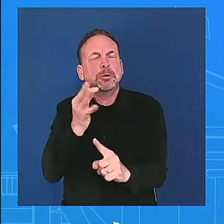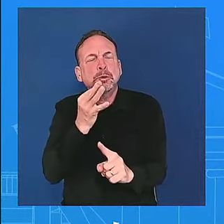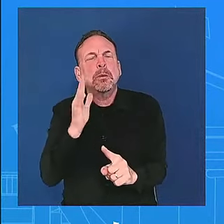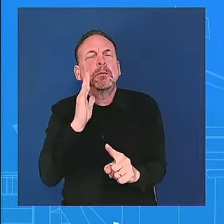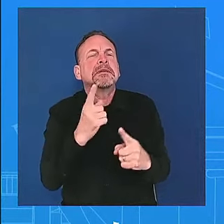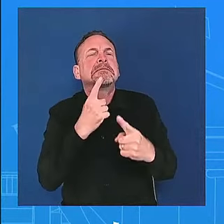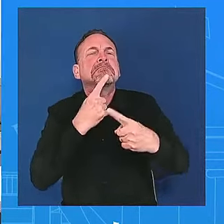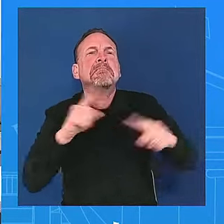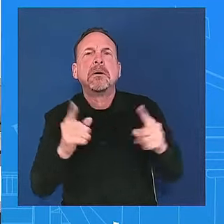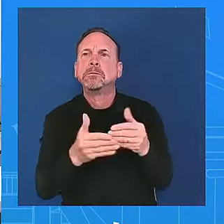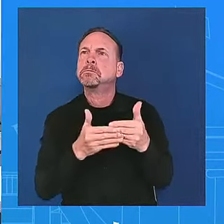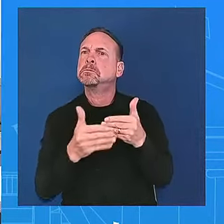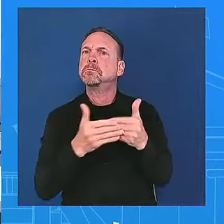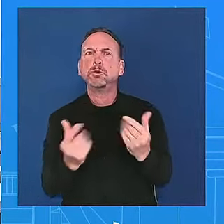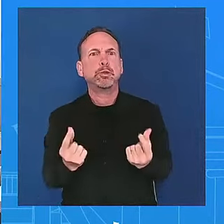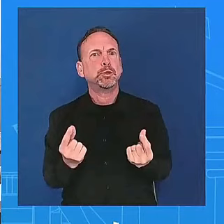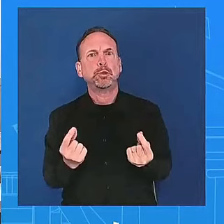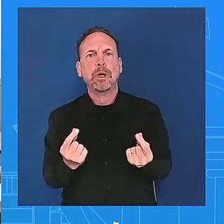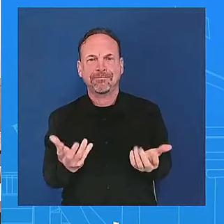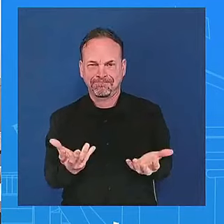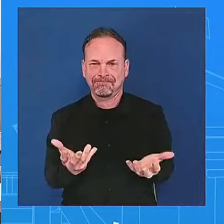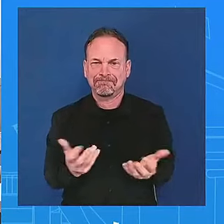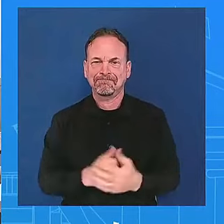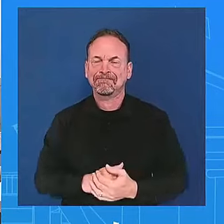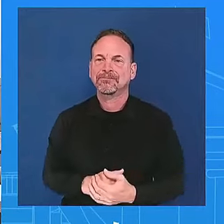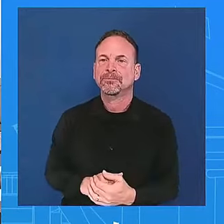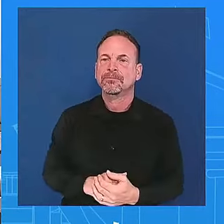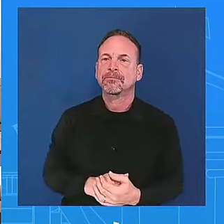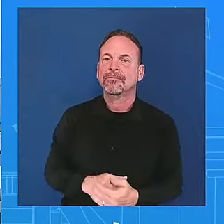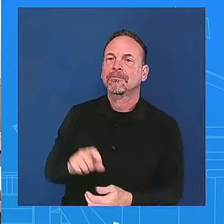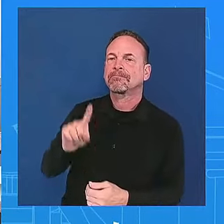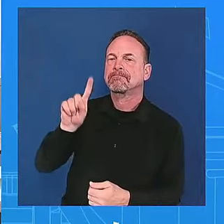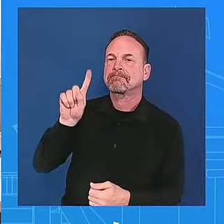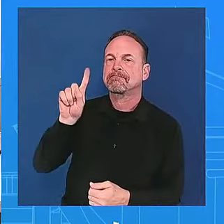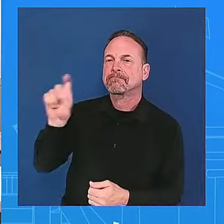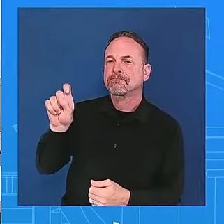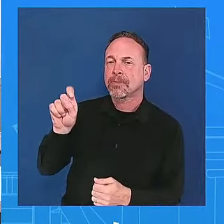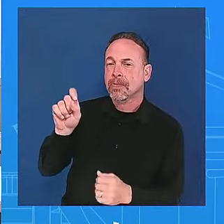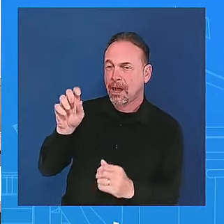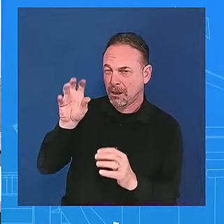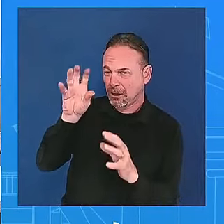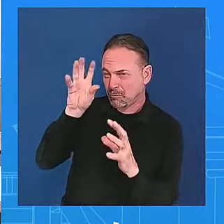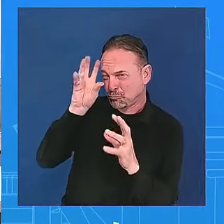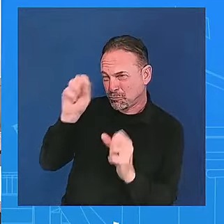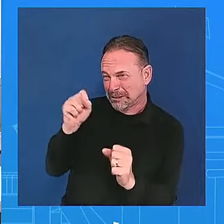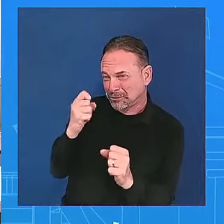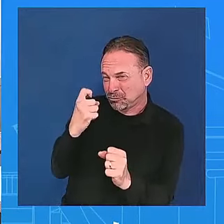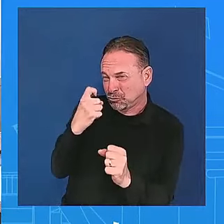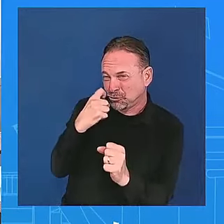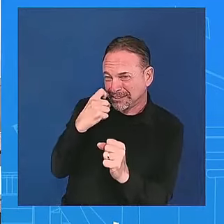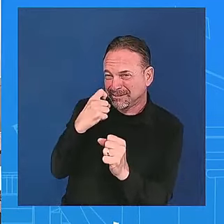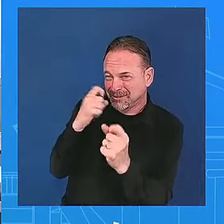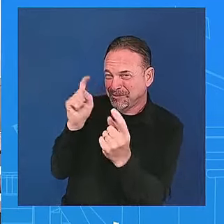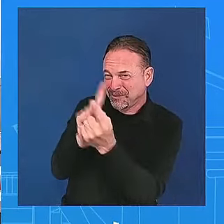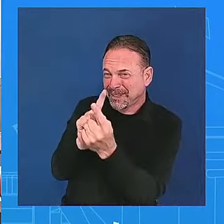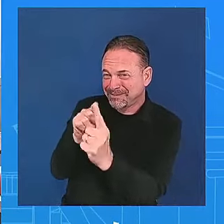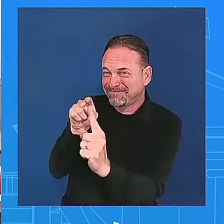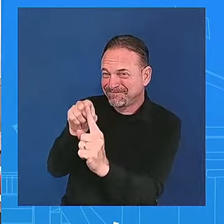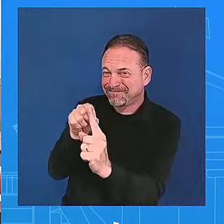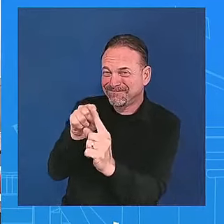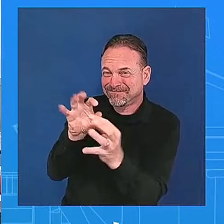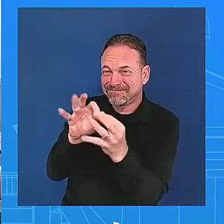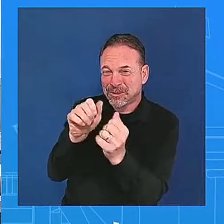briefly with congressman doggett of texas on the tarmac yesterday i wondered if he just had a readout of that conversation given